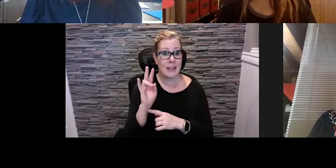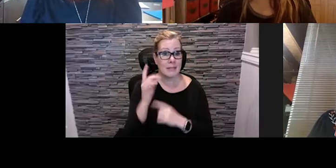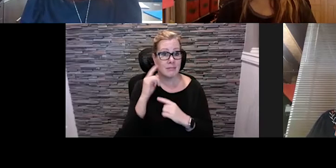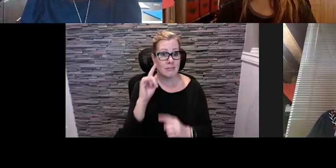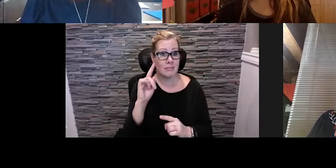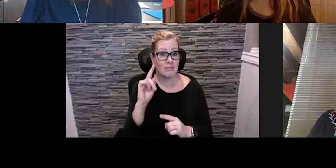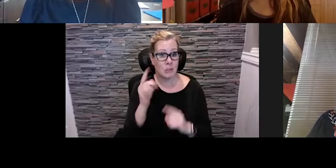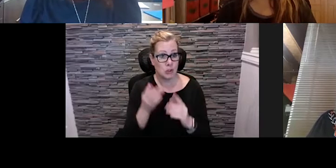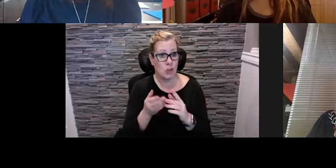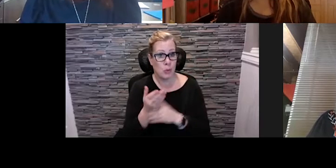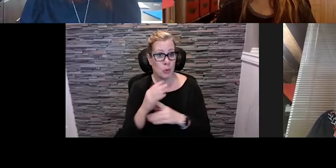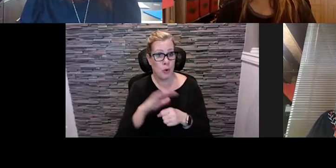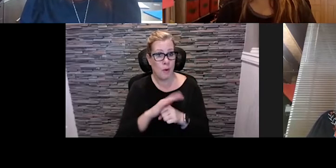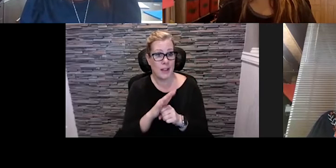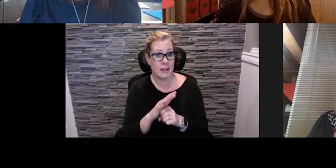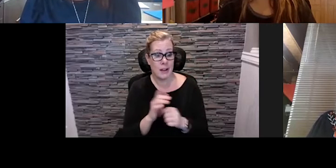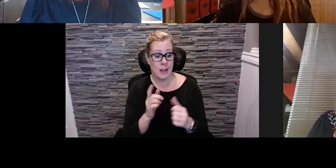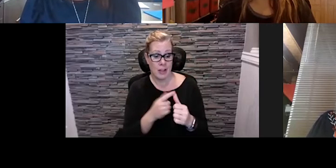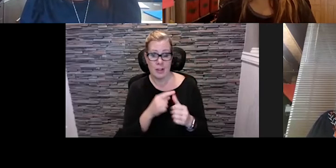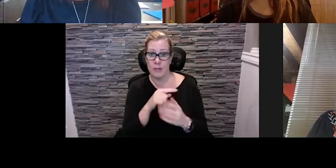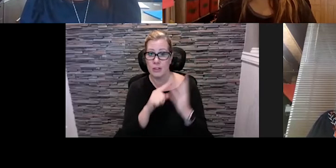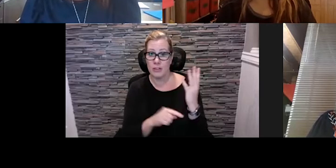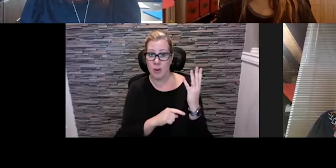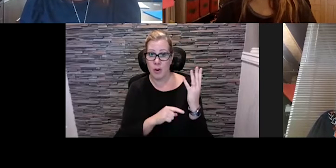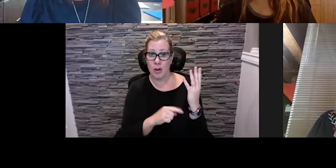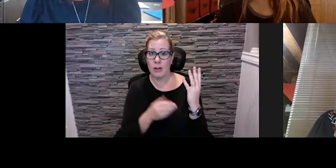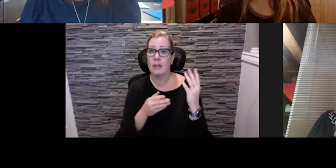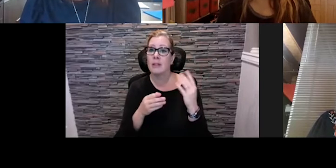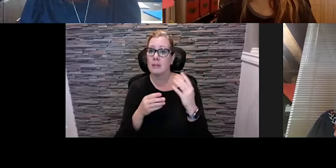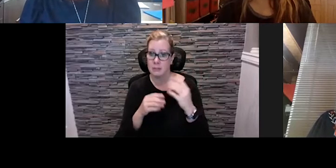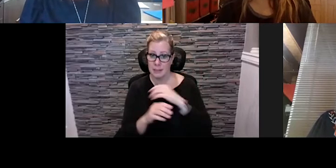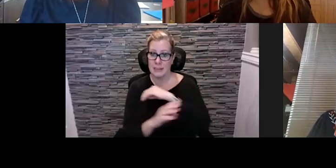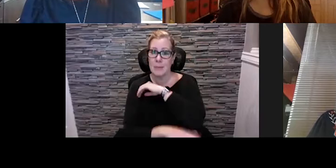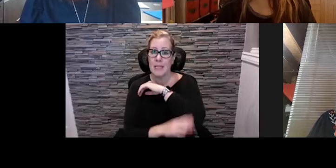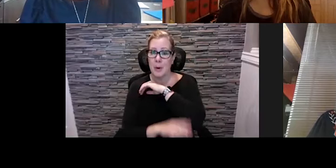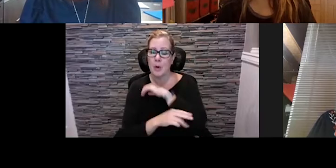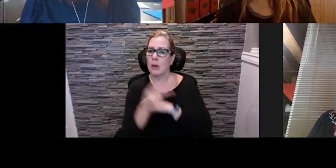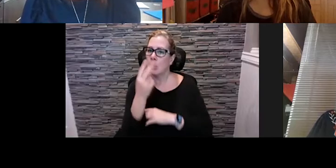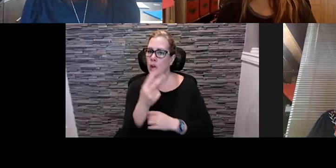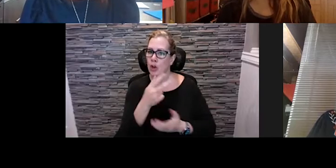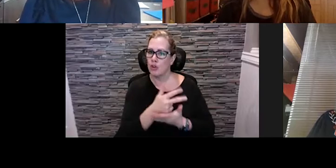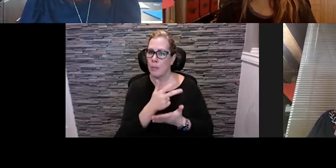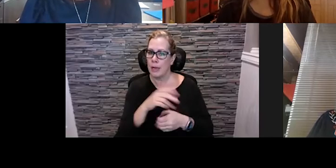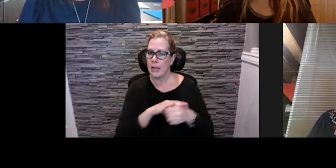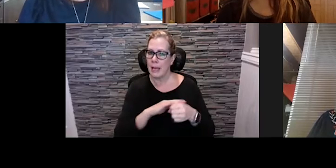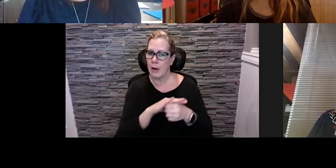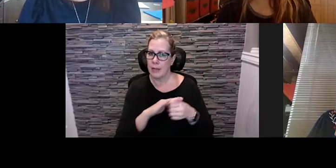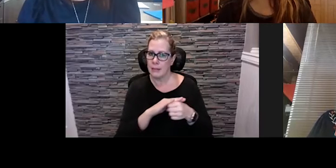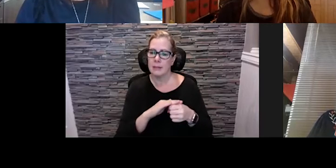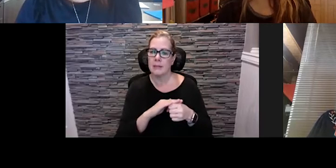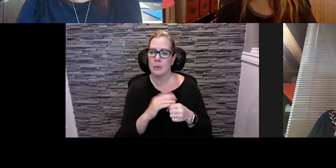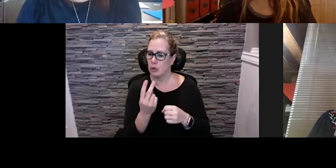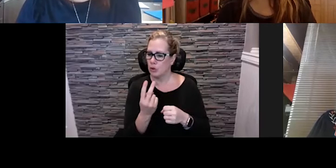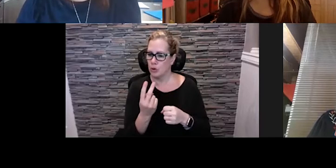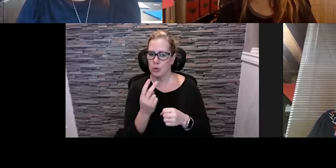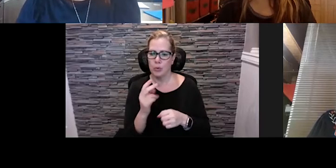outside in September, so we rotated through to parking lots in Inglewood. Instead of being on the streets, we used to Calgary Parking Authority